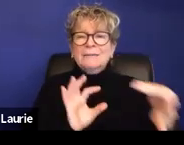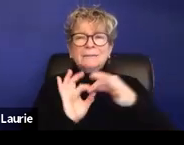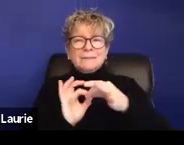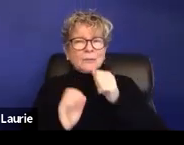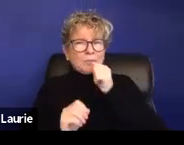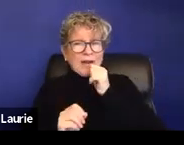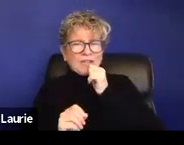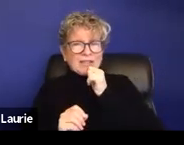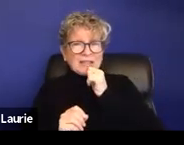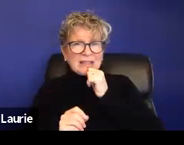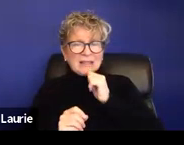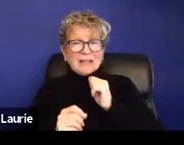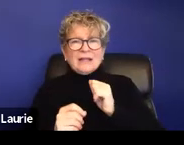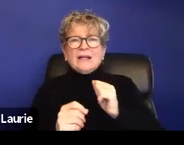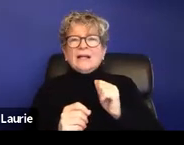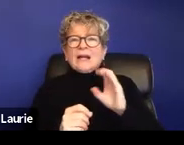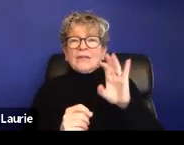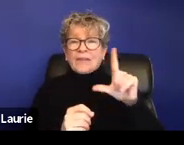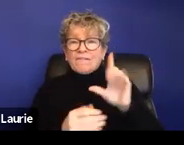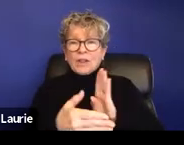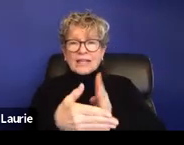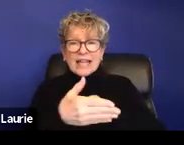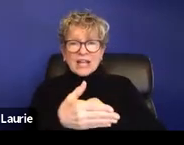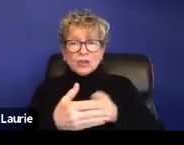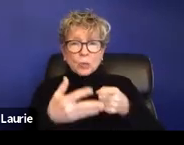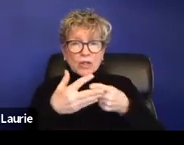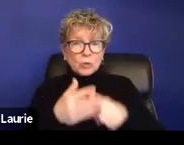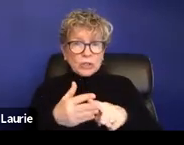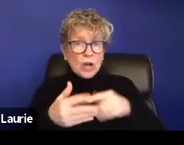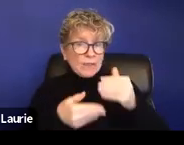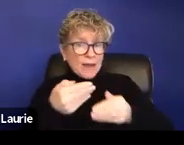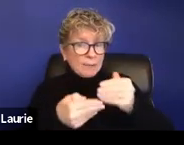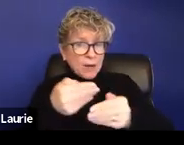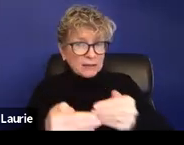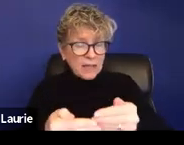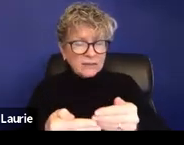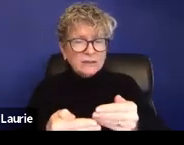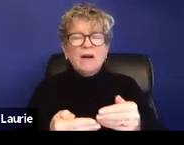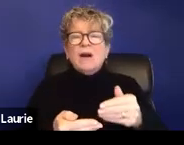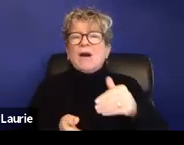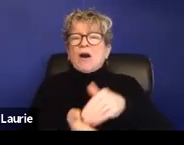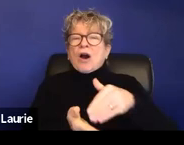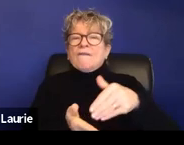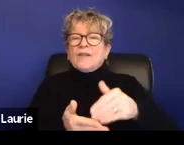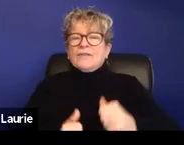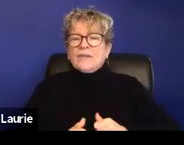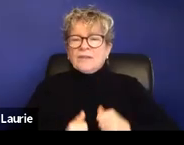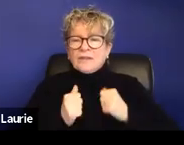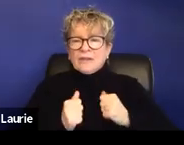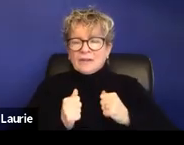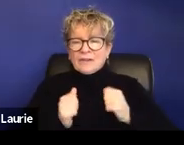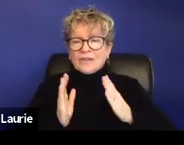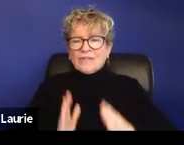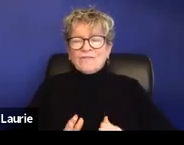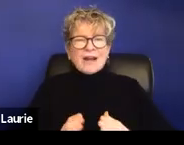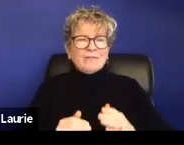litigation is one of those areas where once you go down this path, uh, often the survivor's life is opened up completely